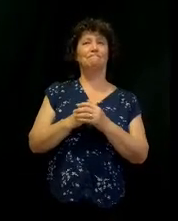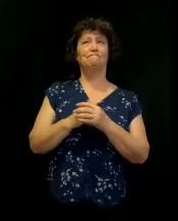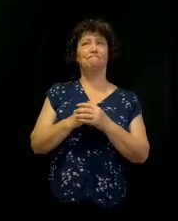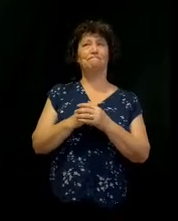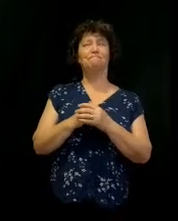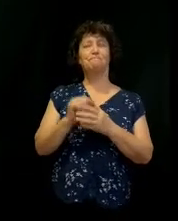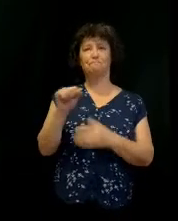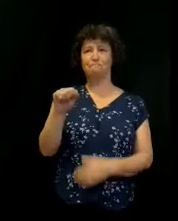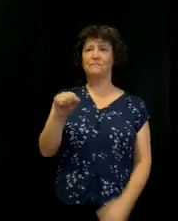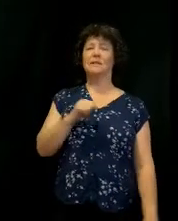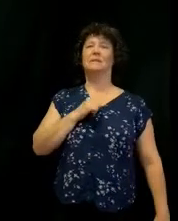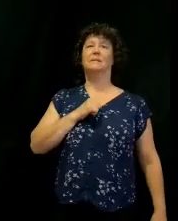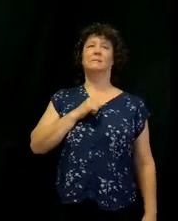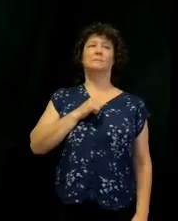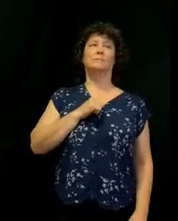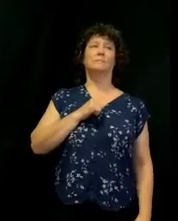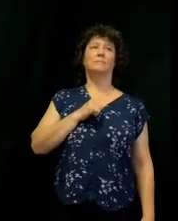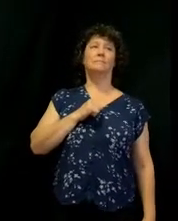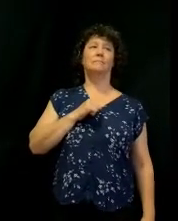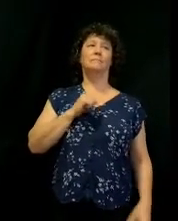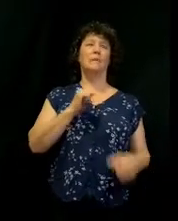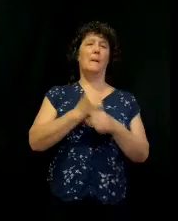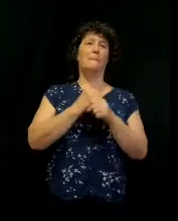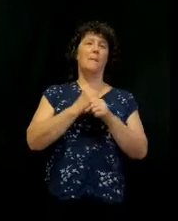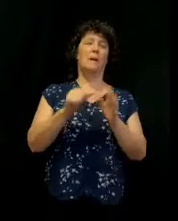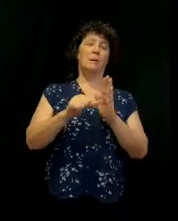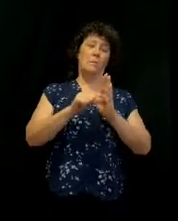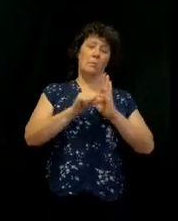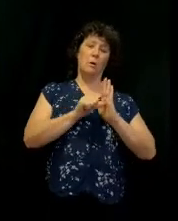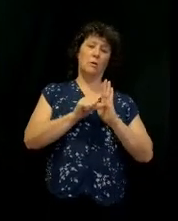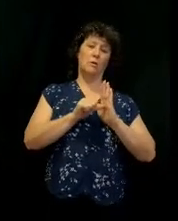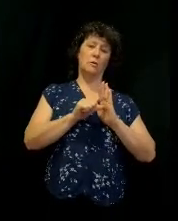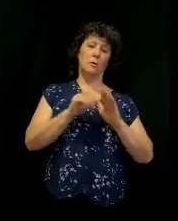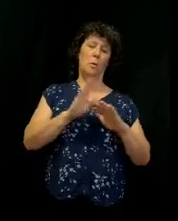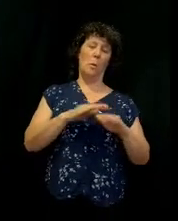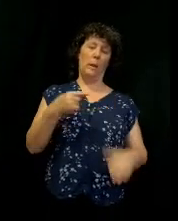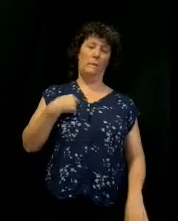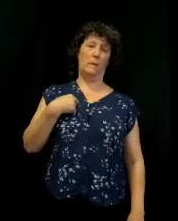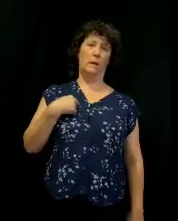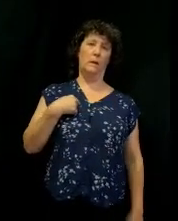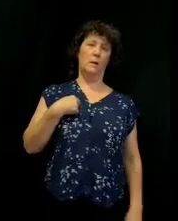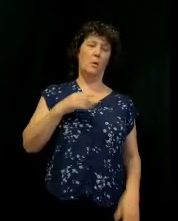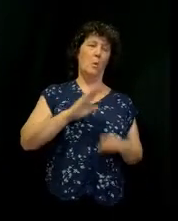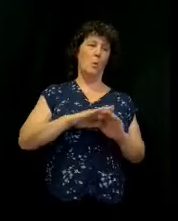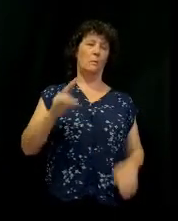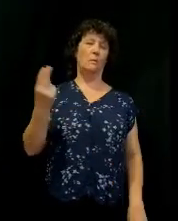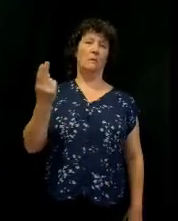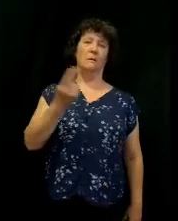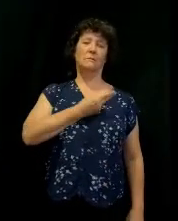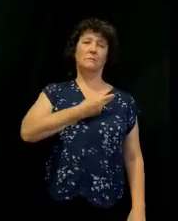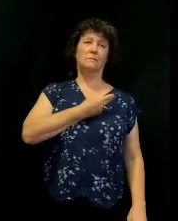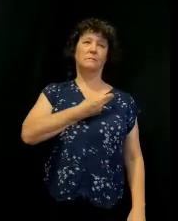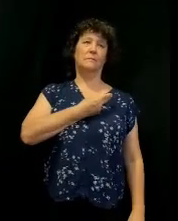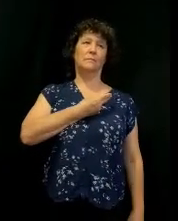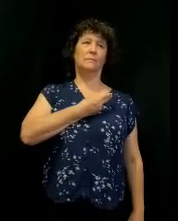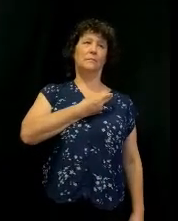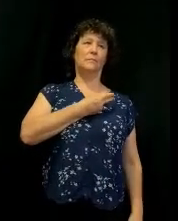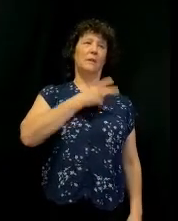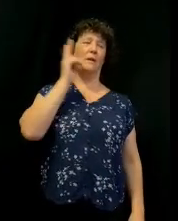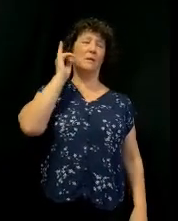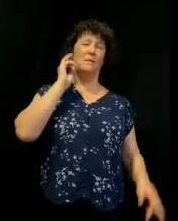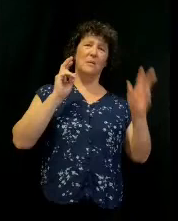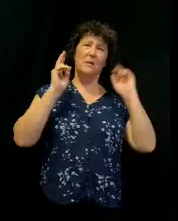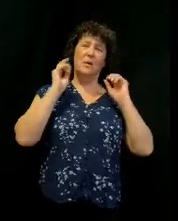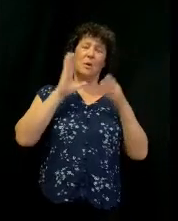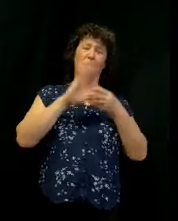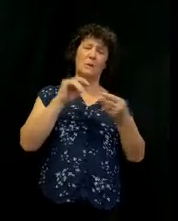But was making impression on them. And it makes impression on us. I know you've heard me tell